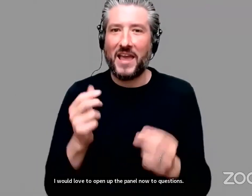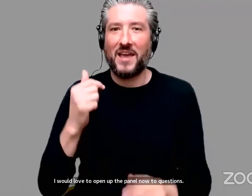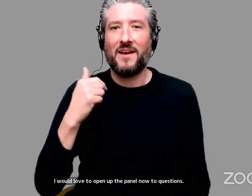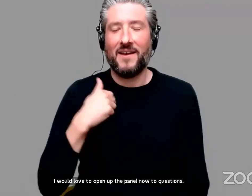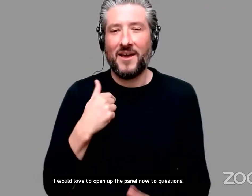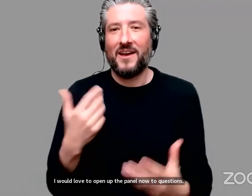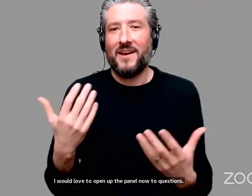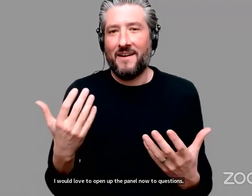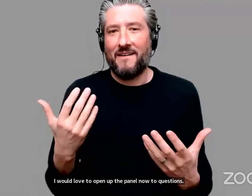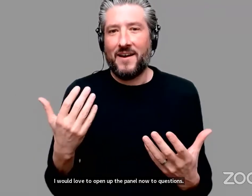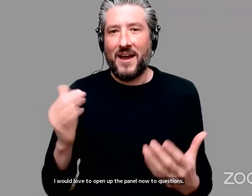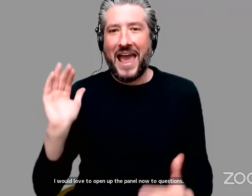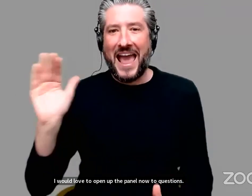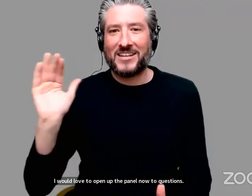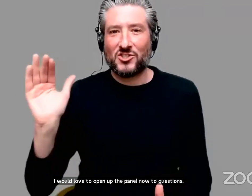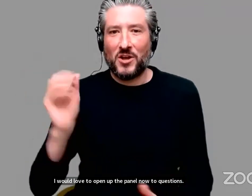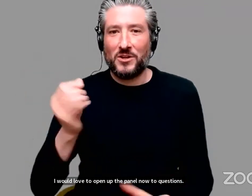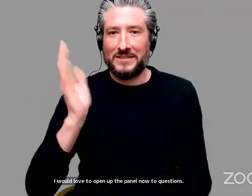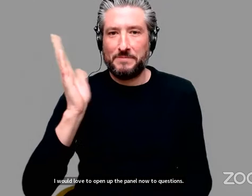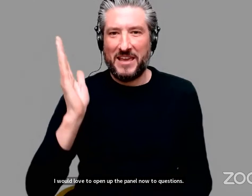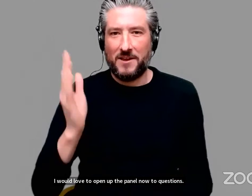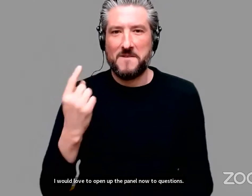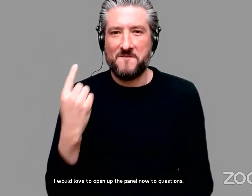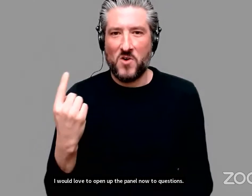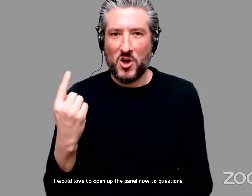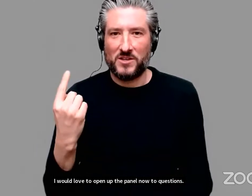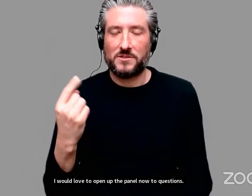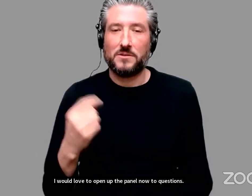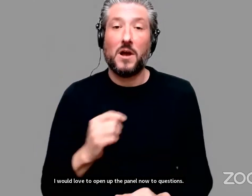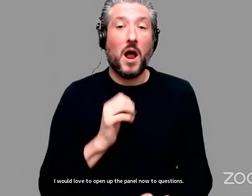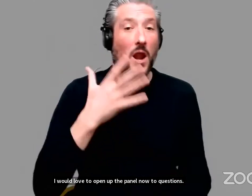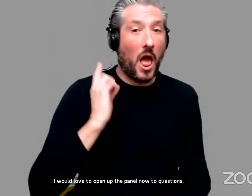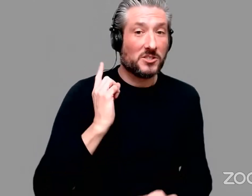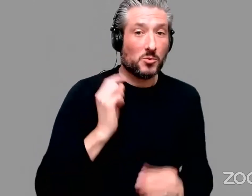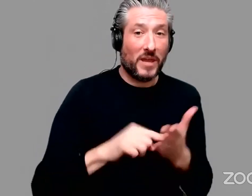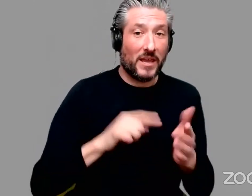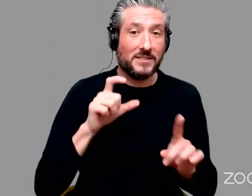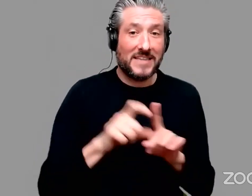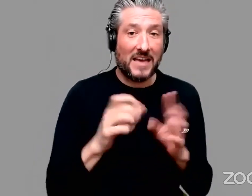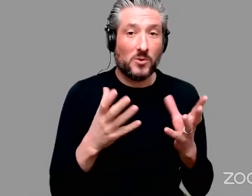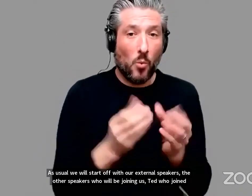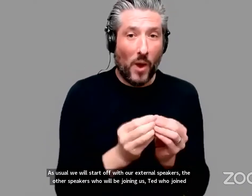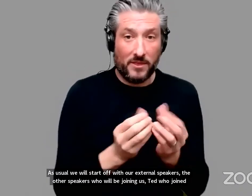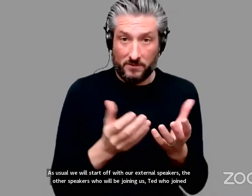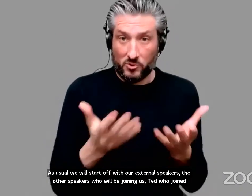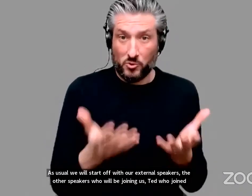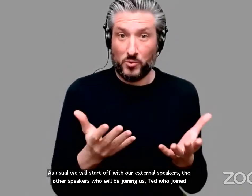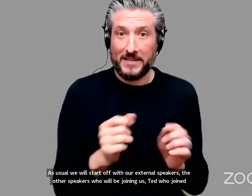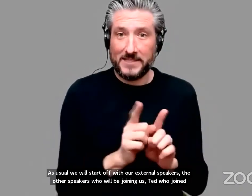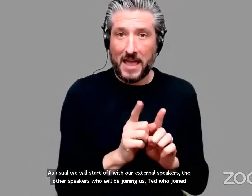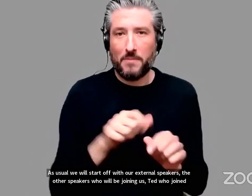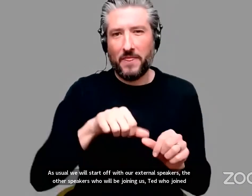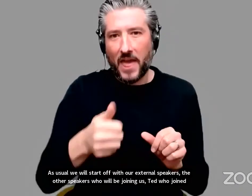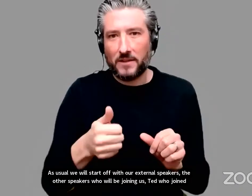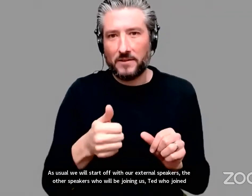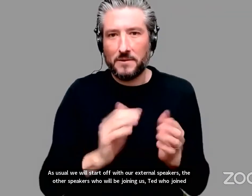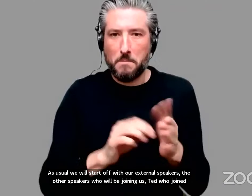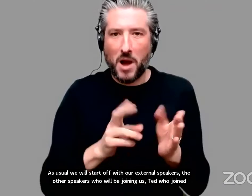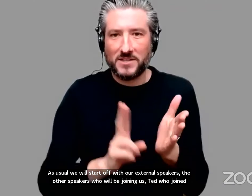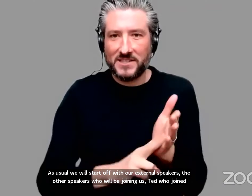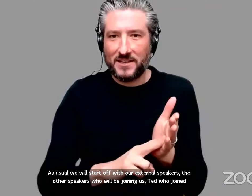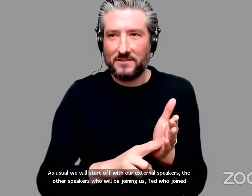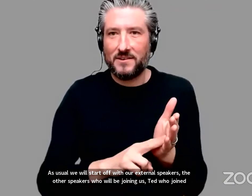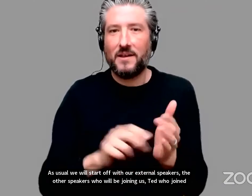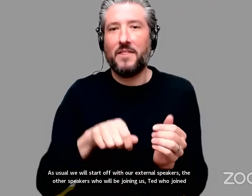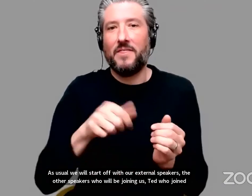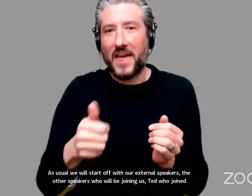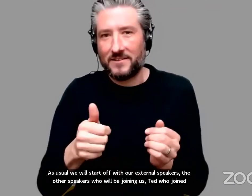um, the other speakers who will be joining us. Well, Ted, who joined us last week, and then, uh, David and, and, uh, Martin and, um, and Dagmar, who'll be, um,